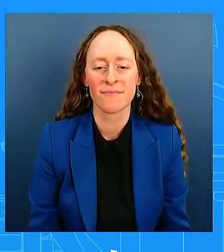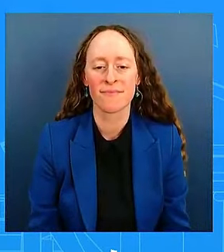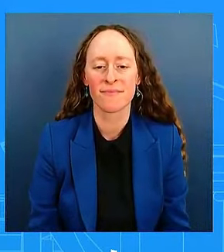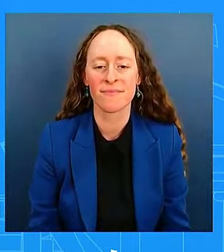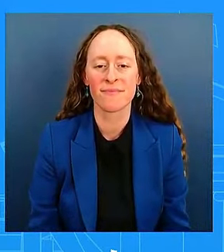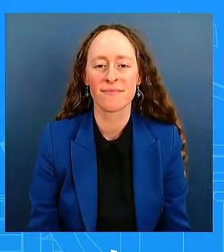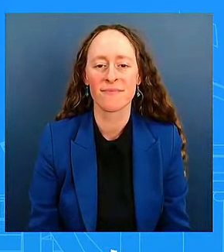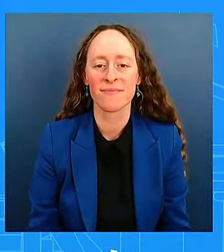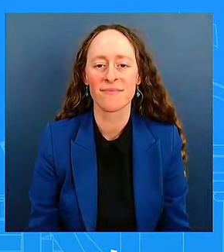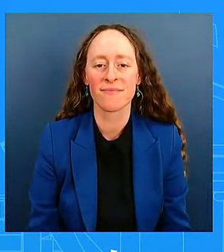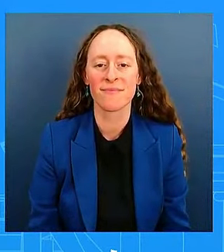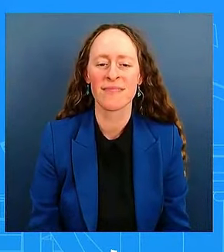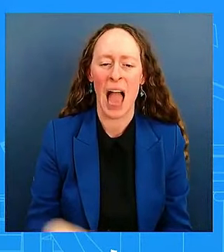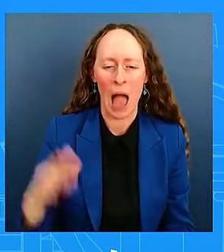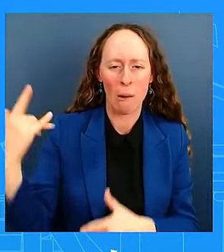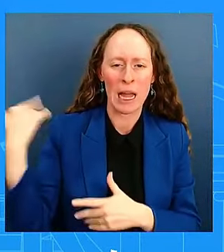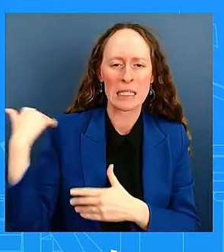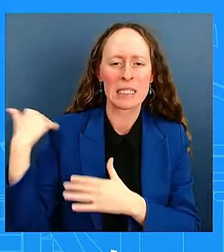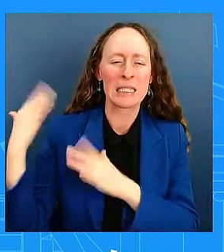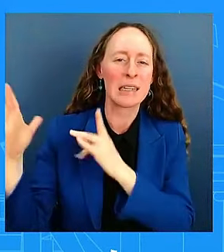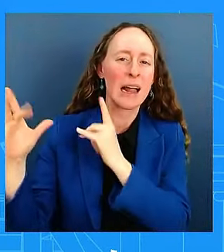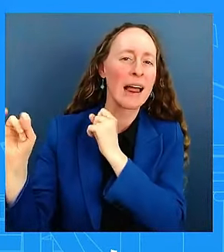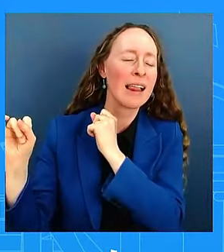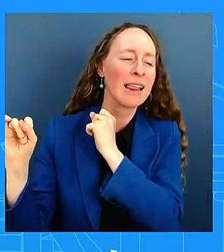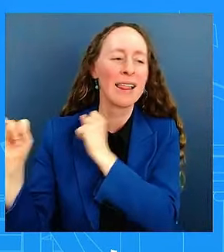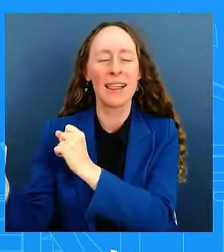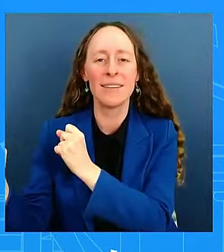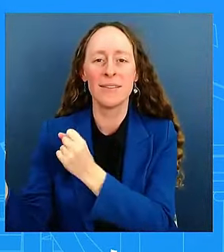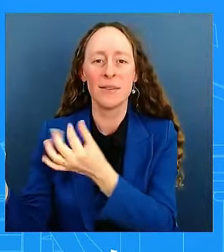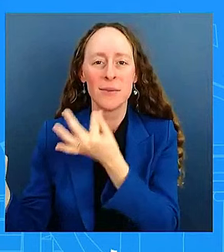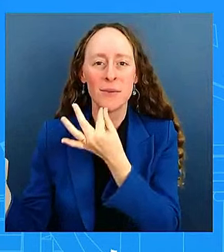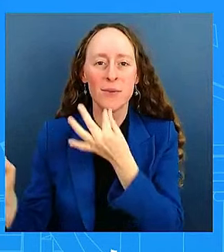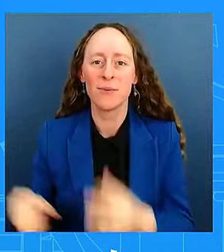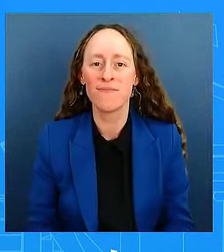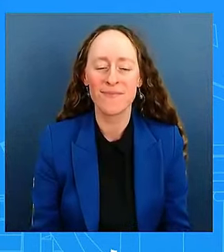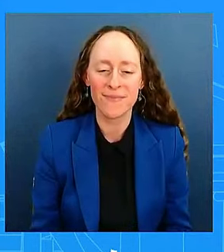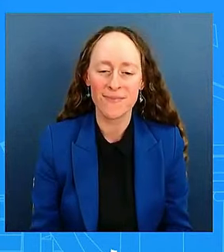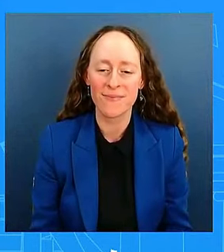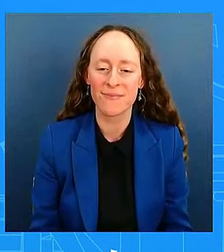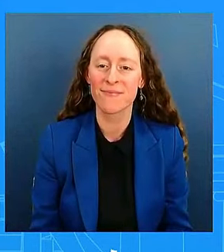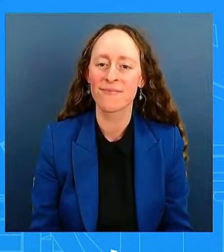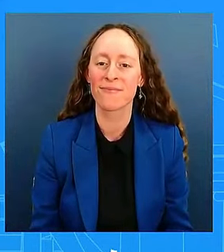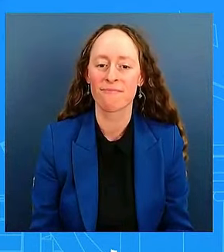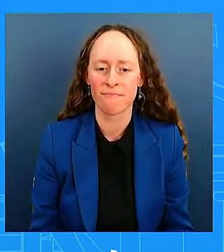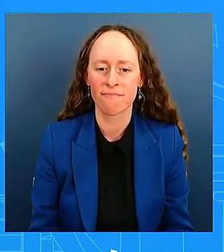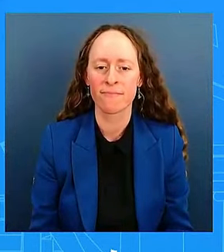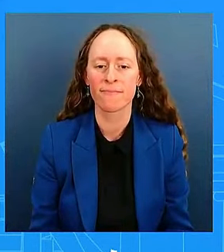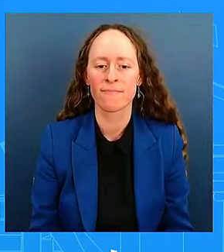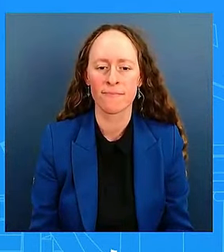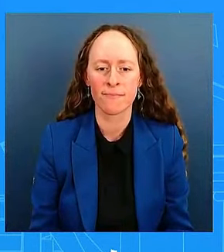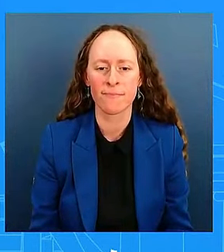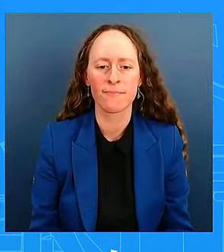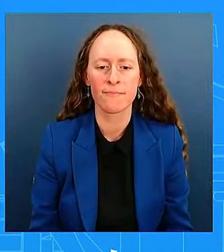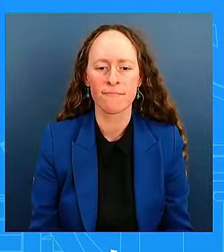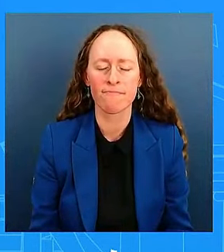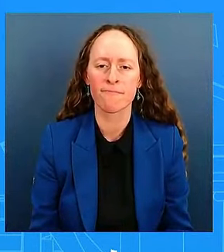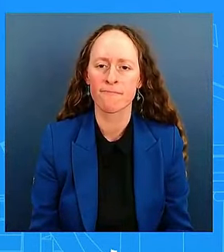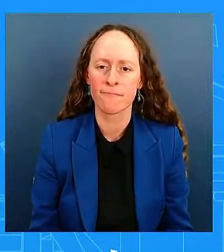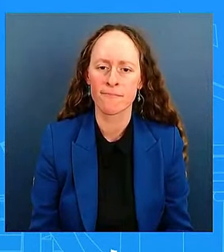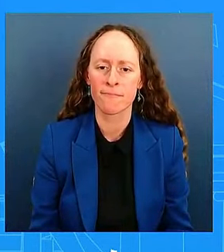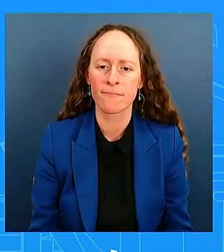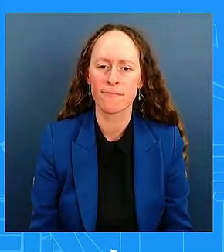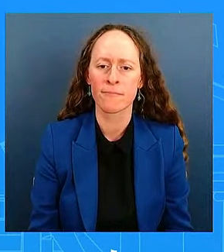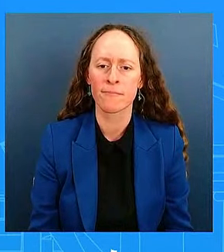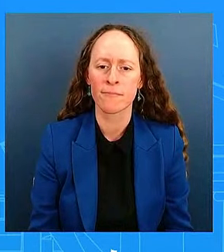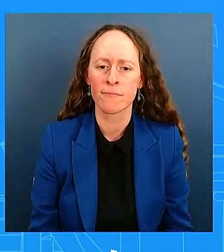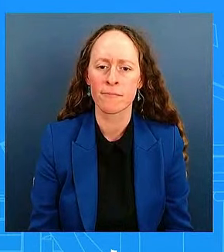ahead. Thank you, Corinne. Uh, the president seems to suggest that he is asking, or he seems to be suggesting that Israel should consider other